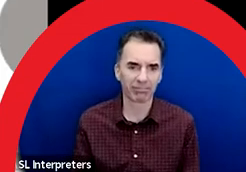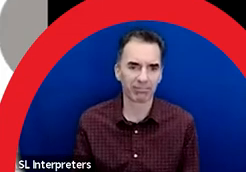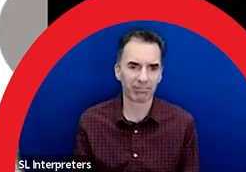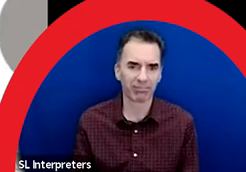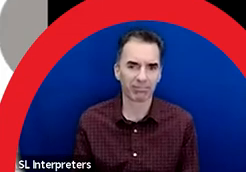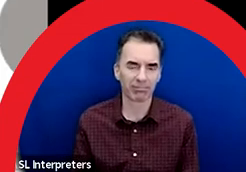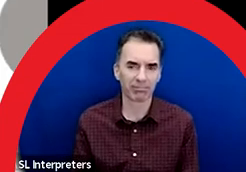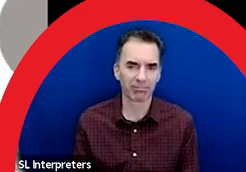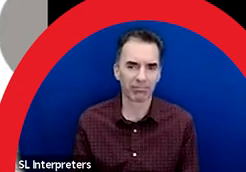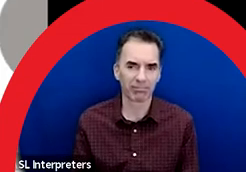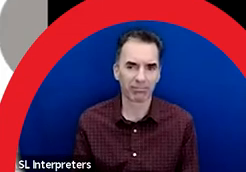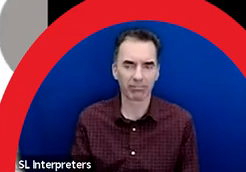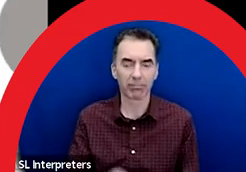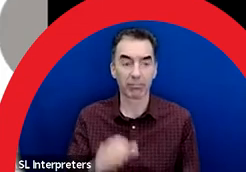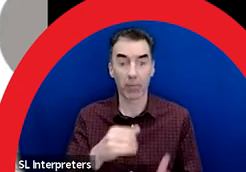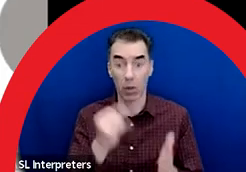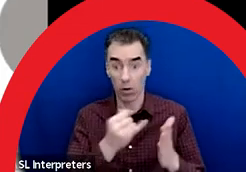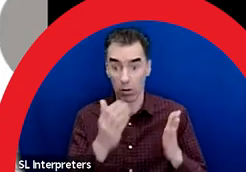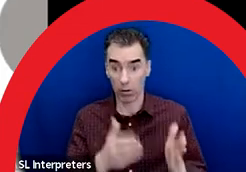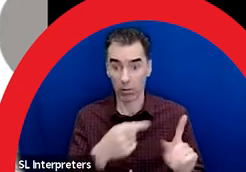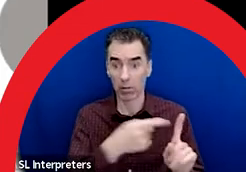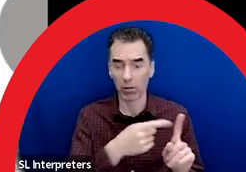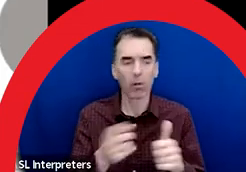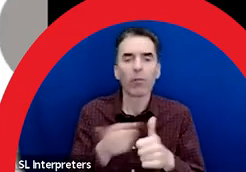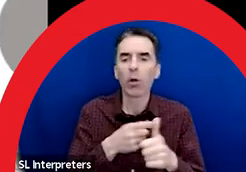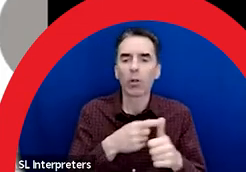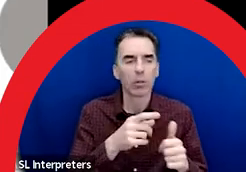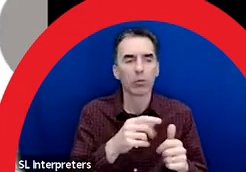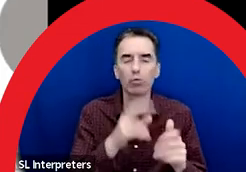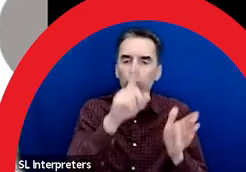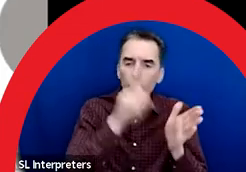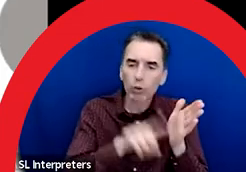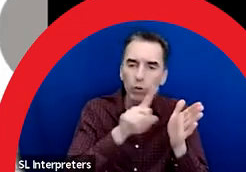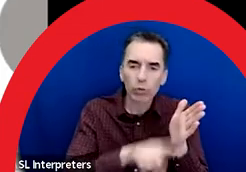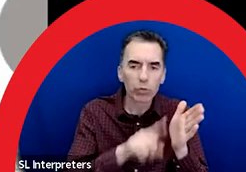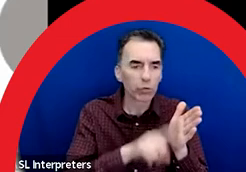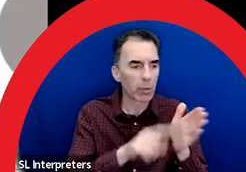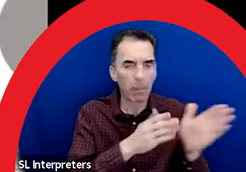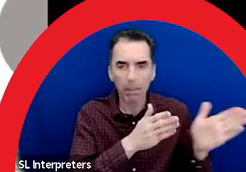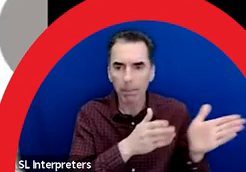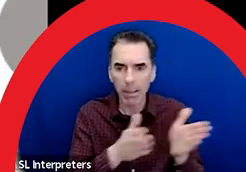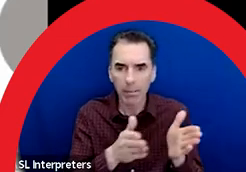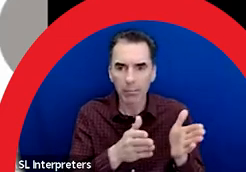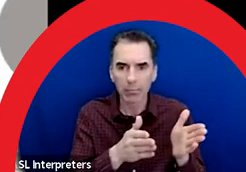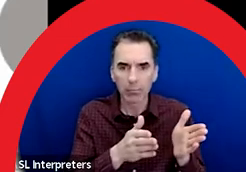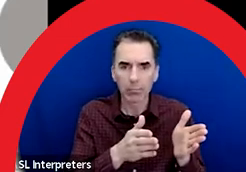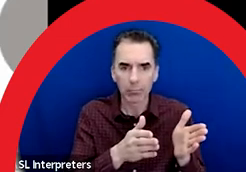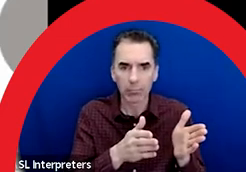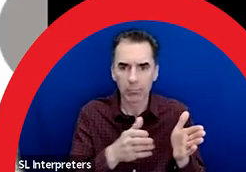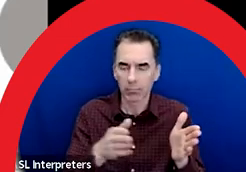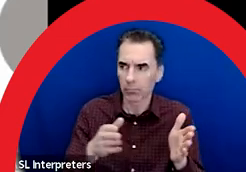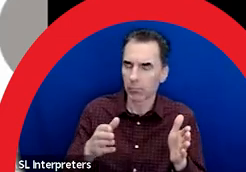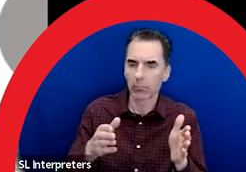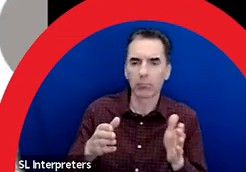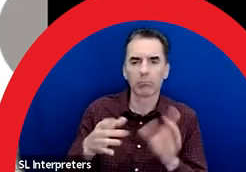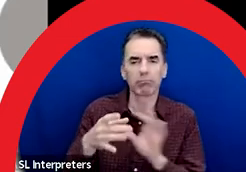To start with the artist will develop a research engagement plan, starting with information that is available from the project team. The artist